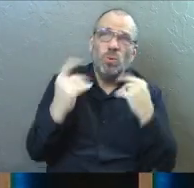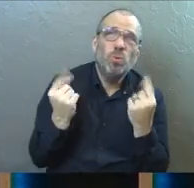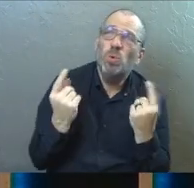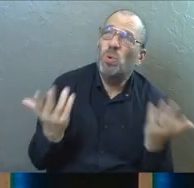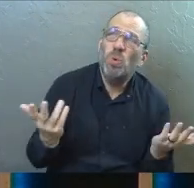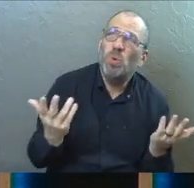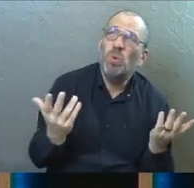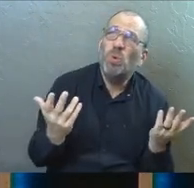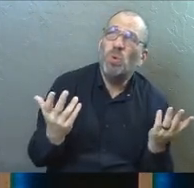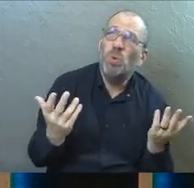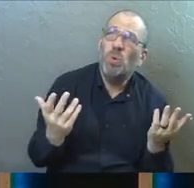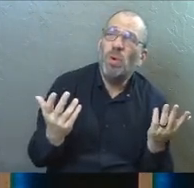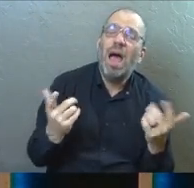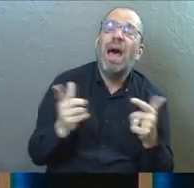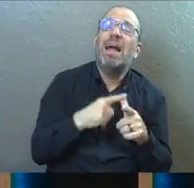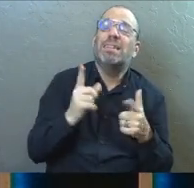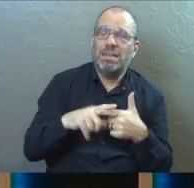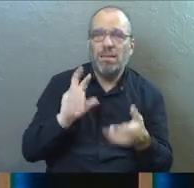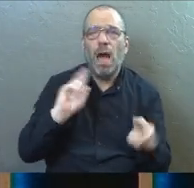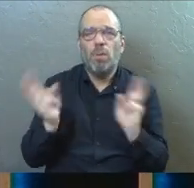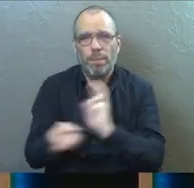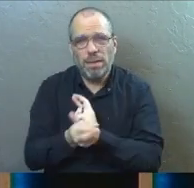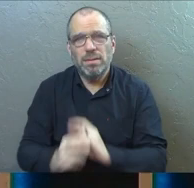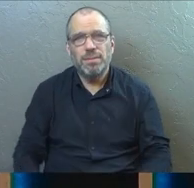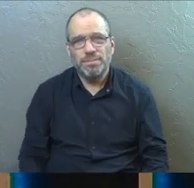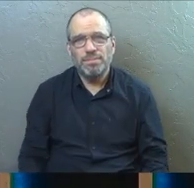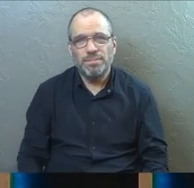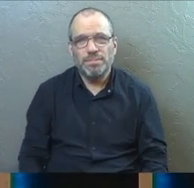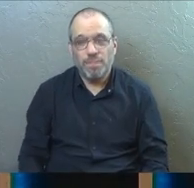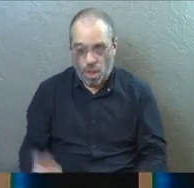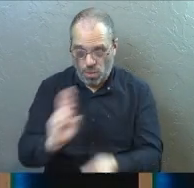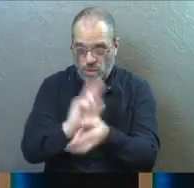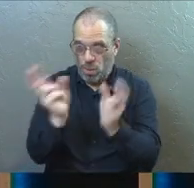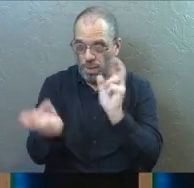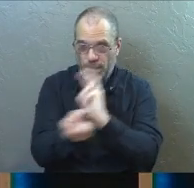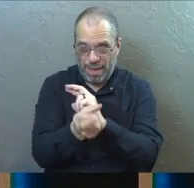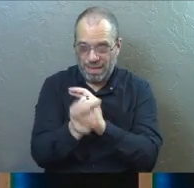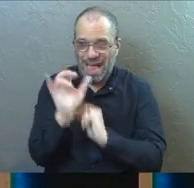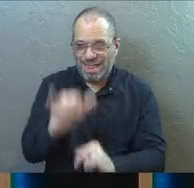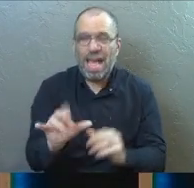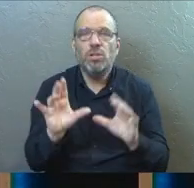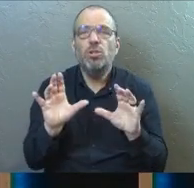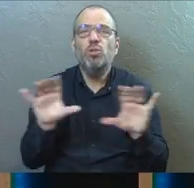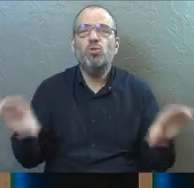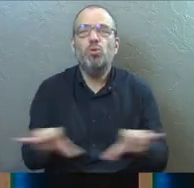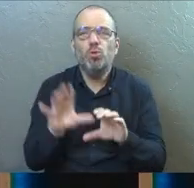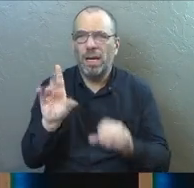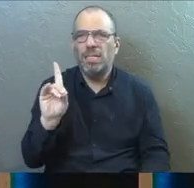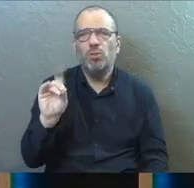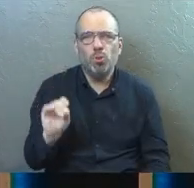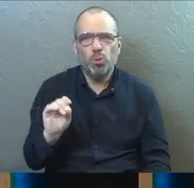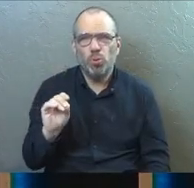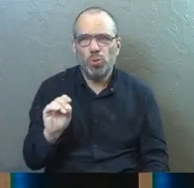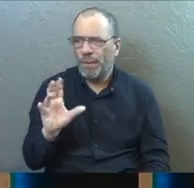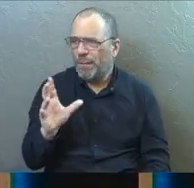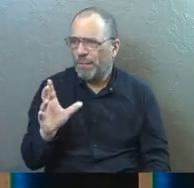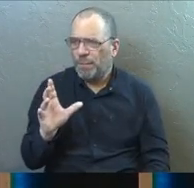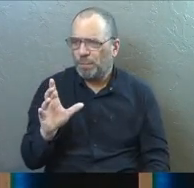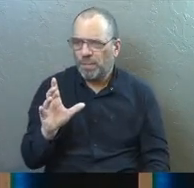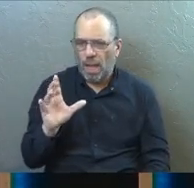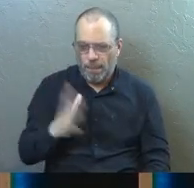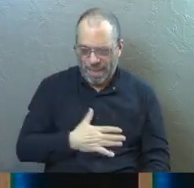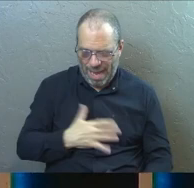are, then I'm going to repent. The repent is the do. The repent is the